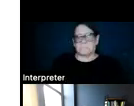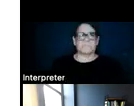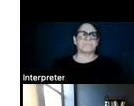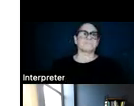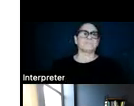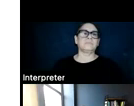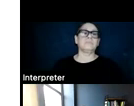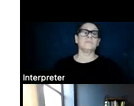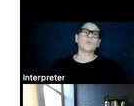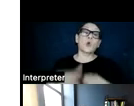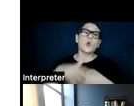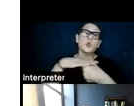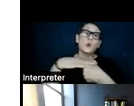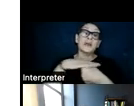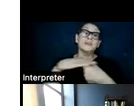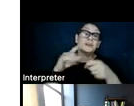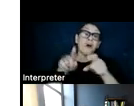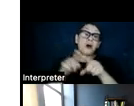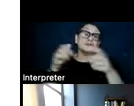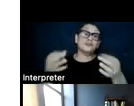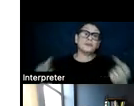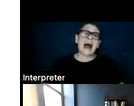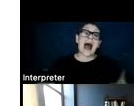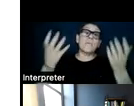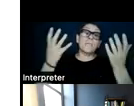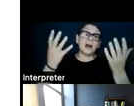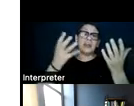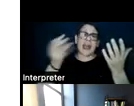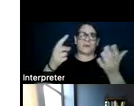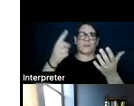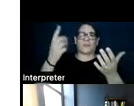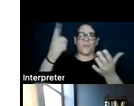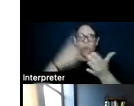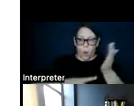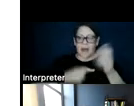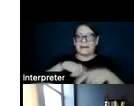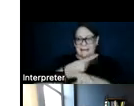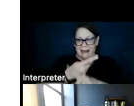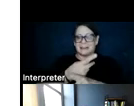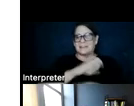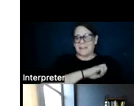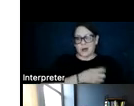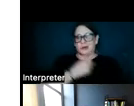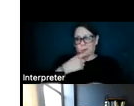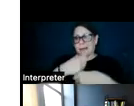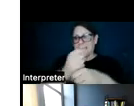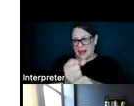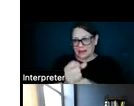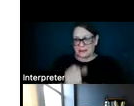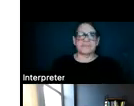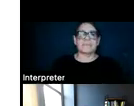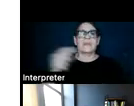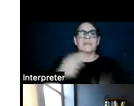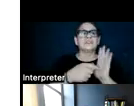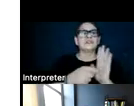Location also now determines how much and where we generate renewable electricity. This is shown in this